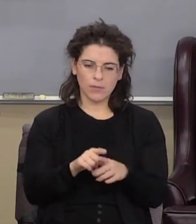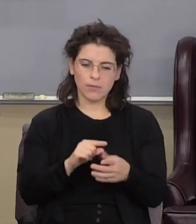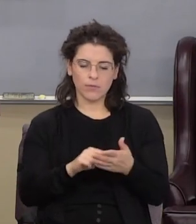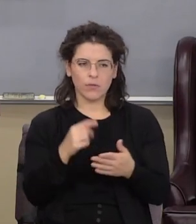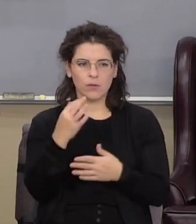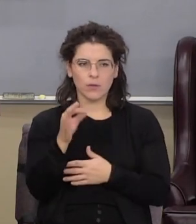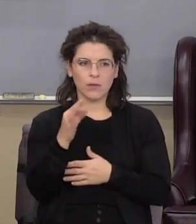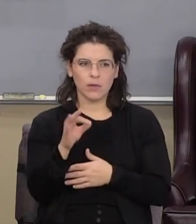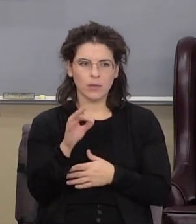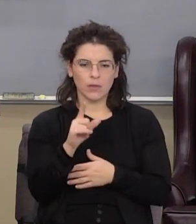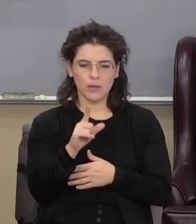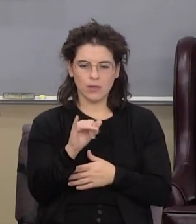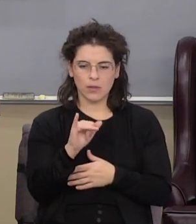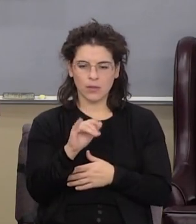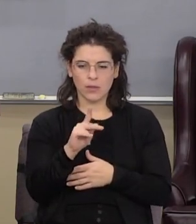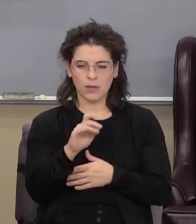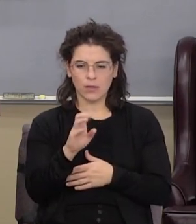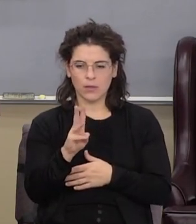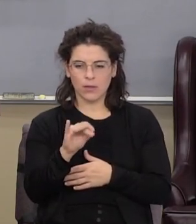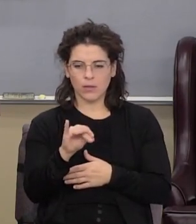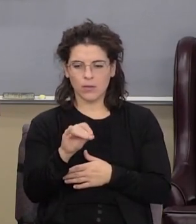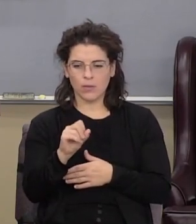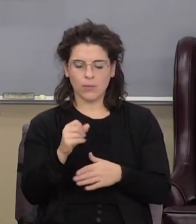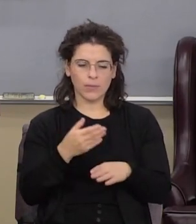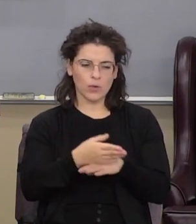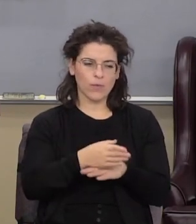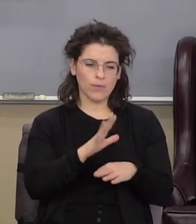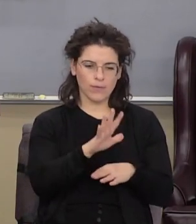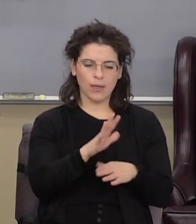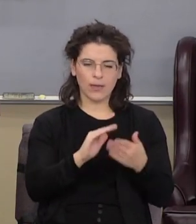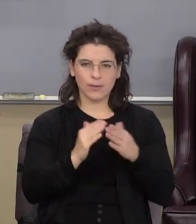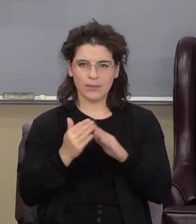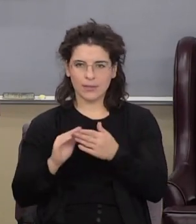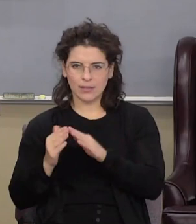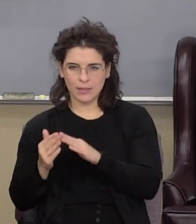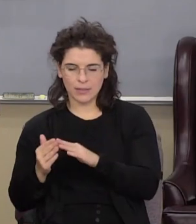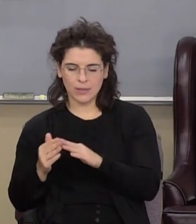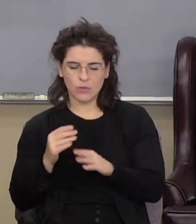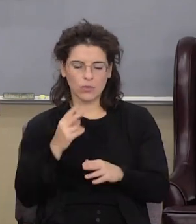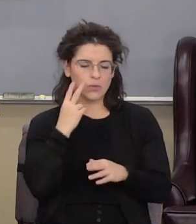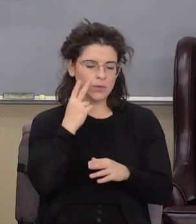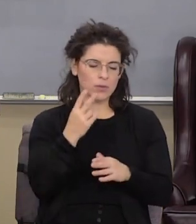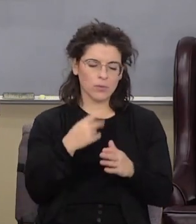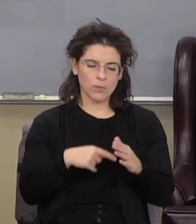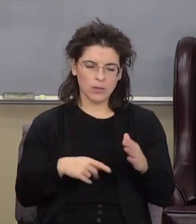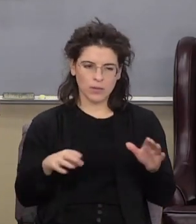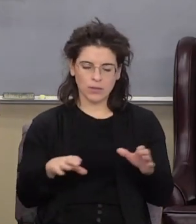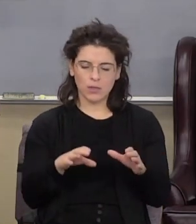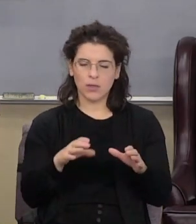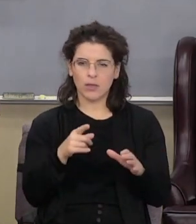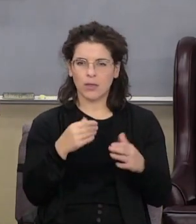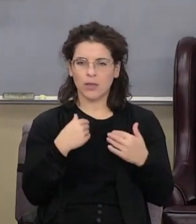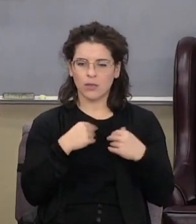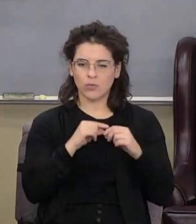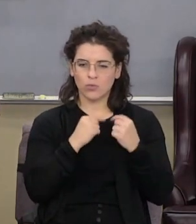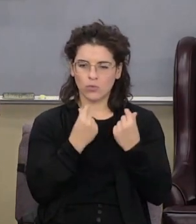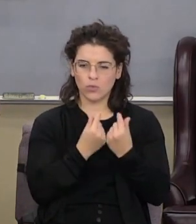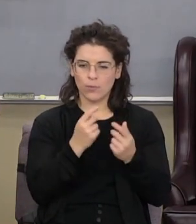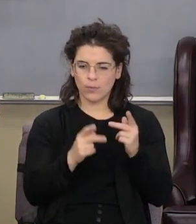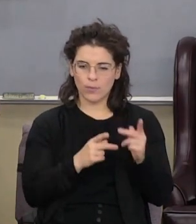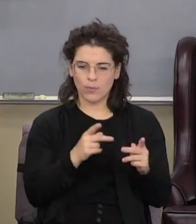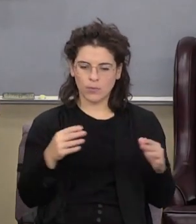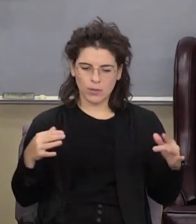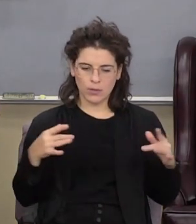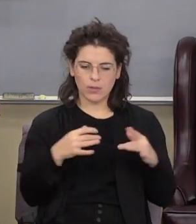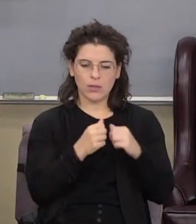he said likewise unto him be thou also over five cities you see what he's done he's got a group of people here that he's